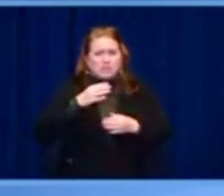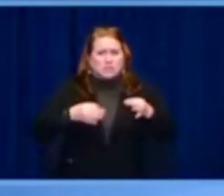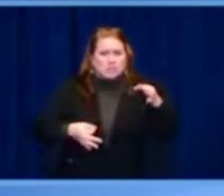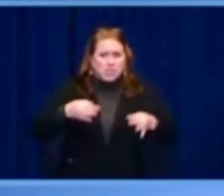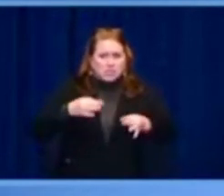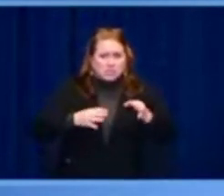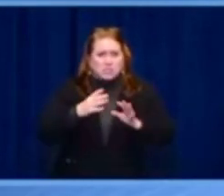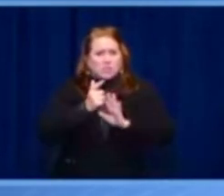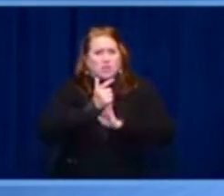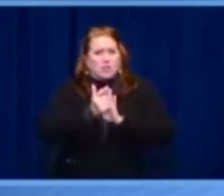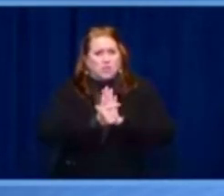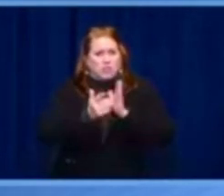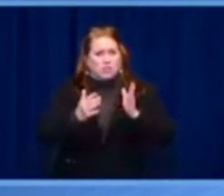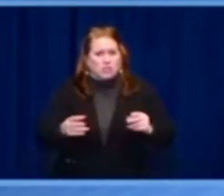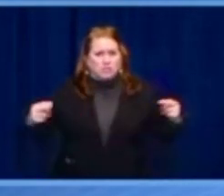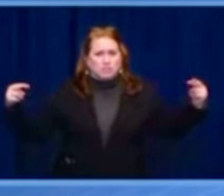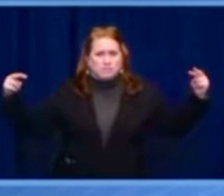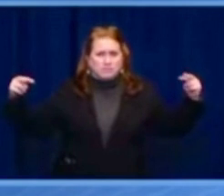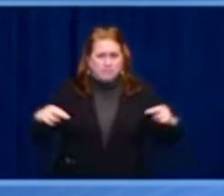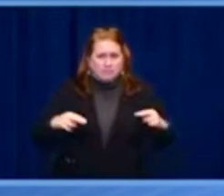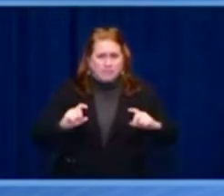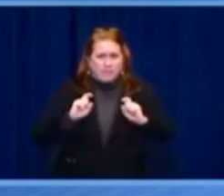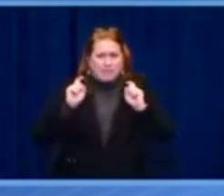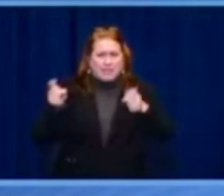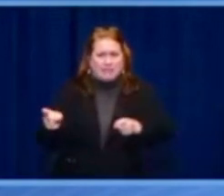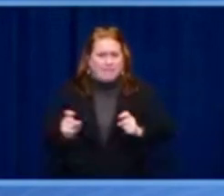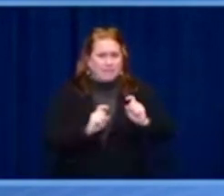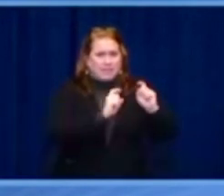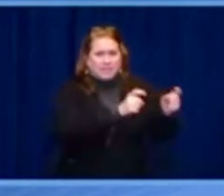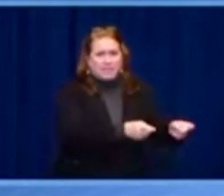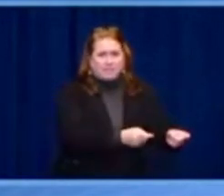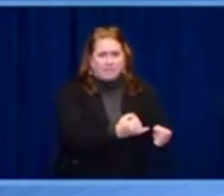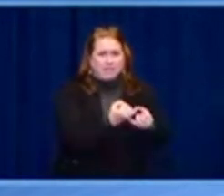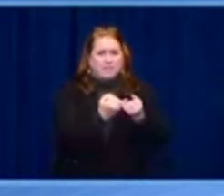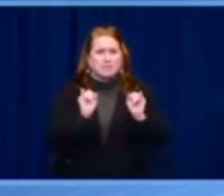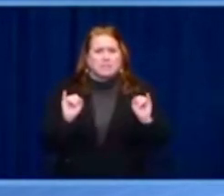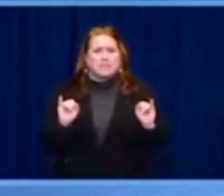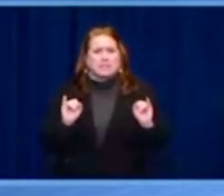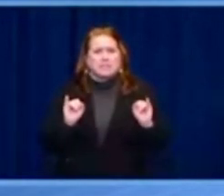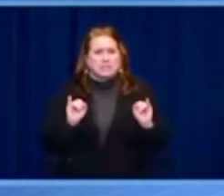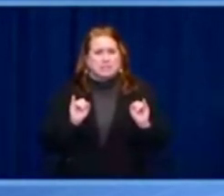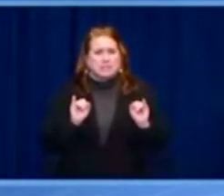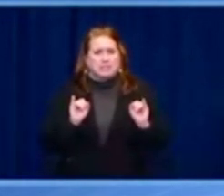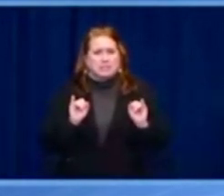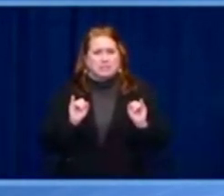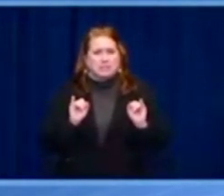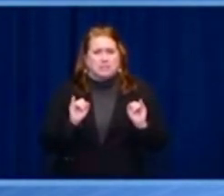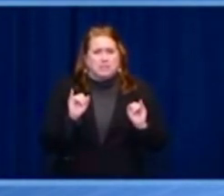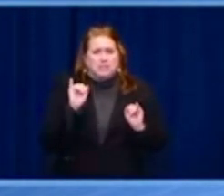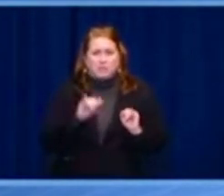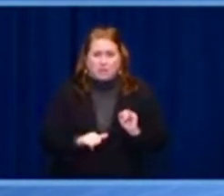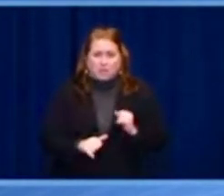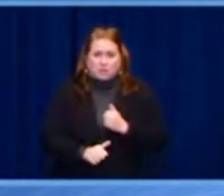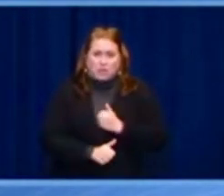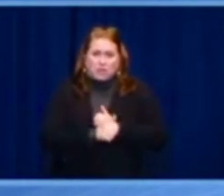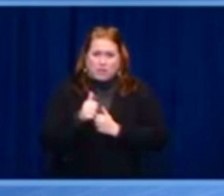media and increase of disinformation. These are mostly spread through social media.